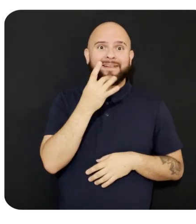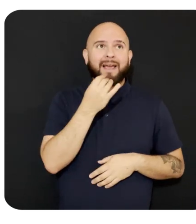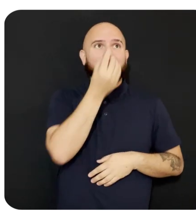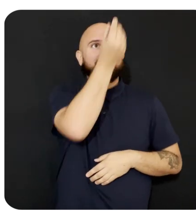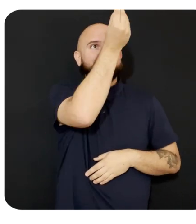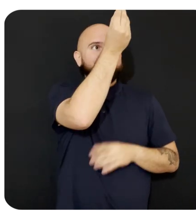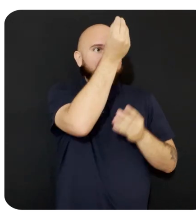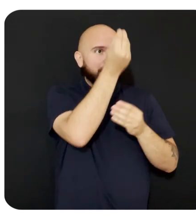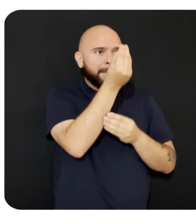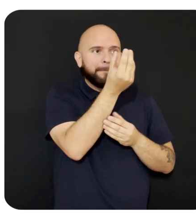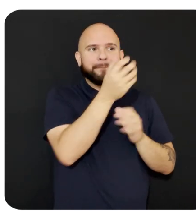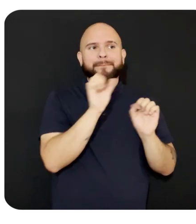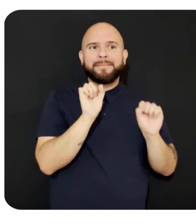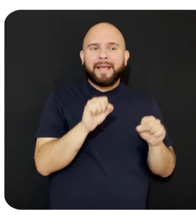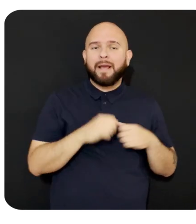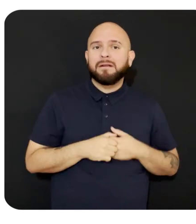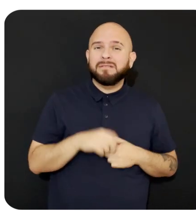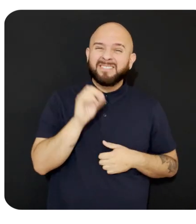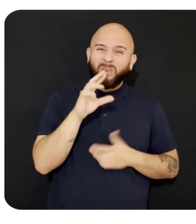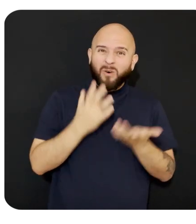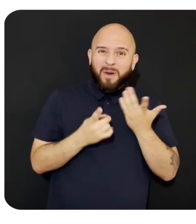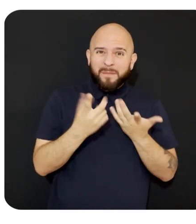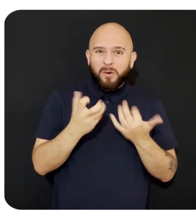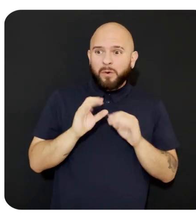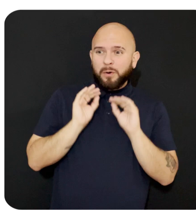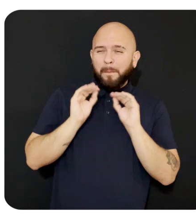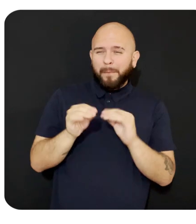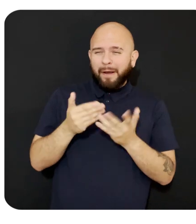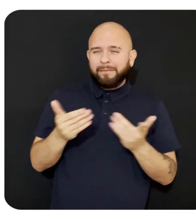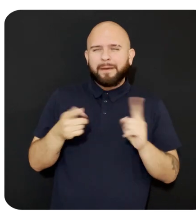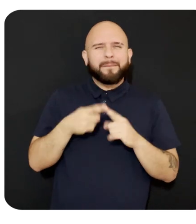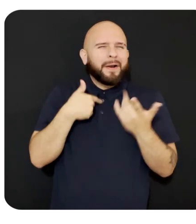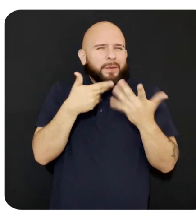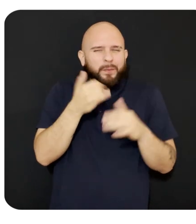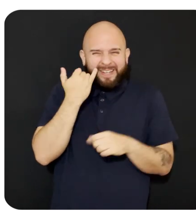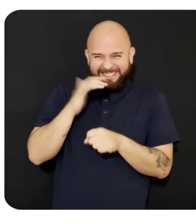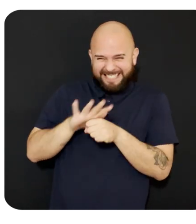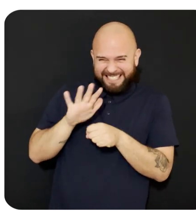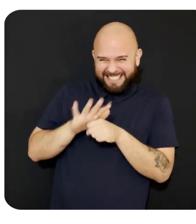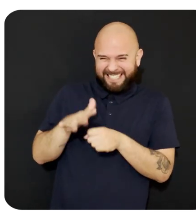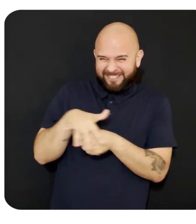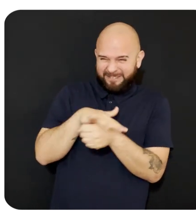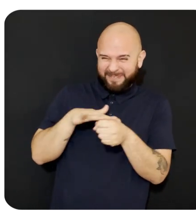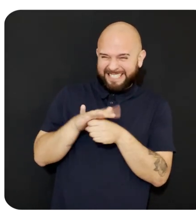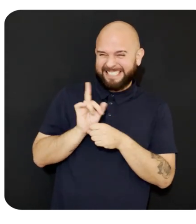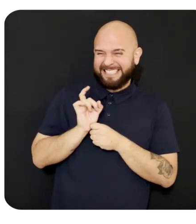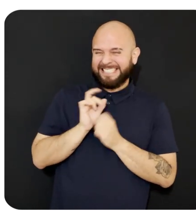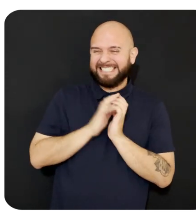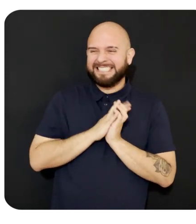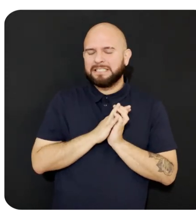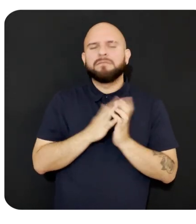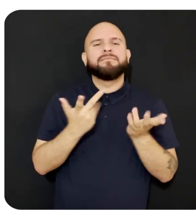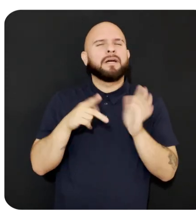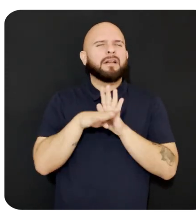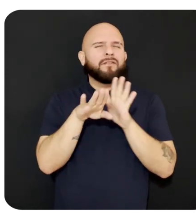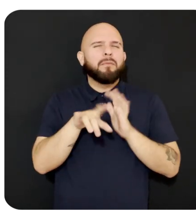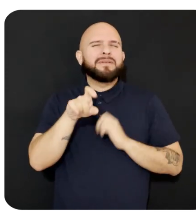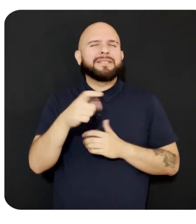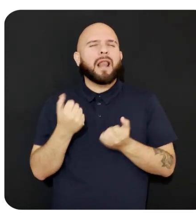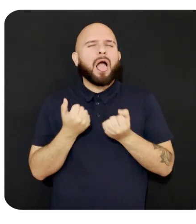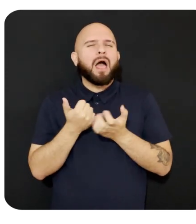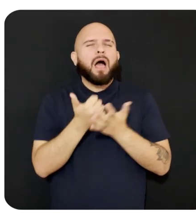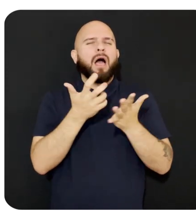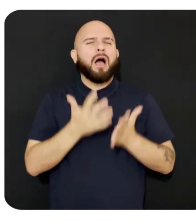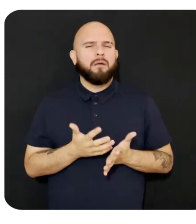Or maybe you want to place an object, but aren't sure there's enough space. Developers need a helper that allows them to easily